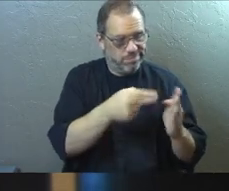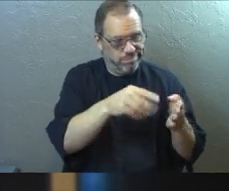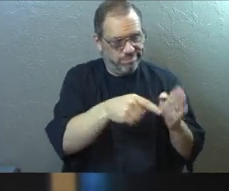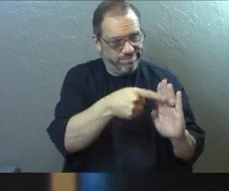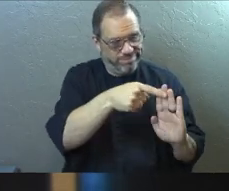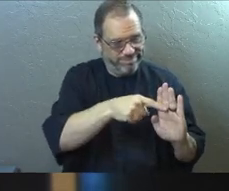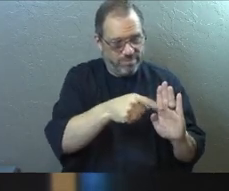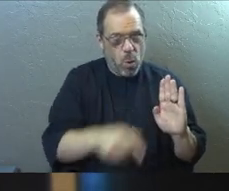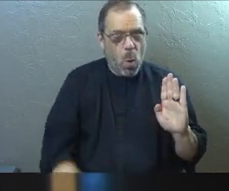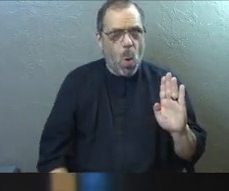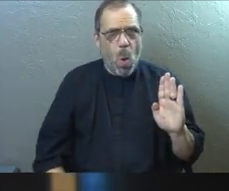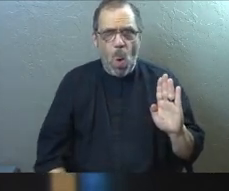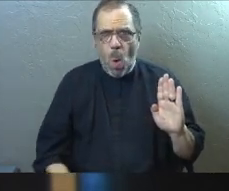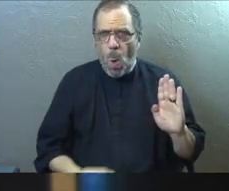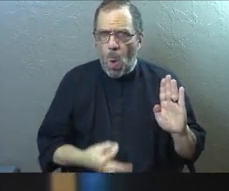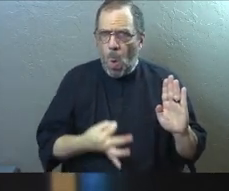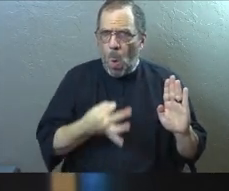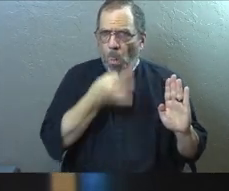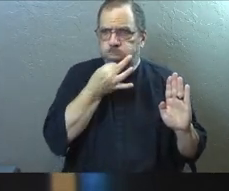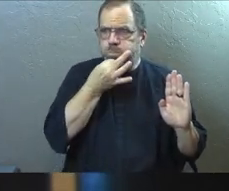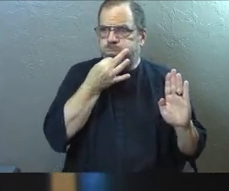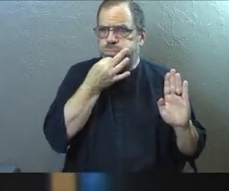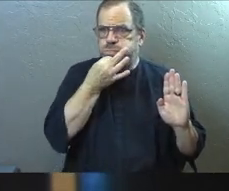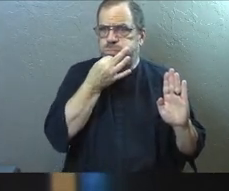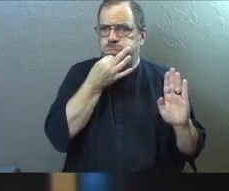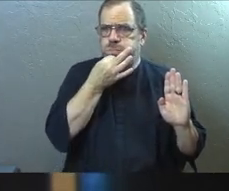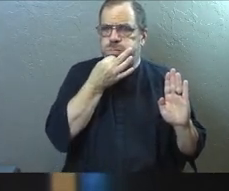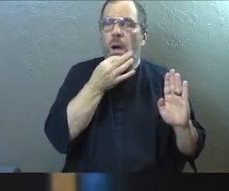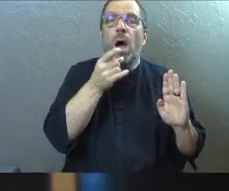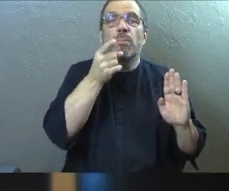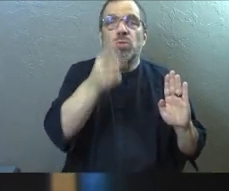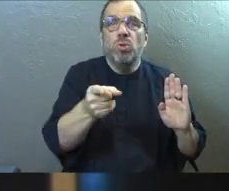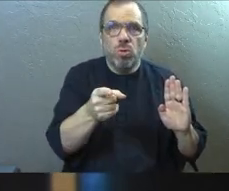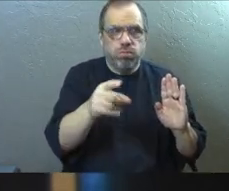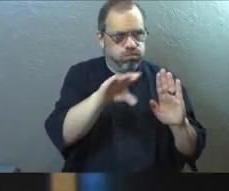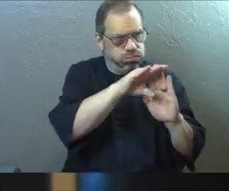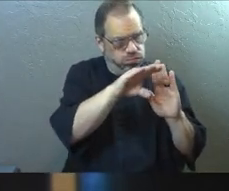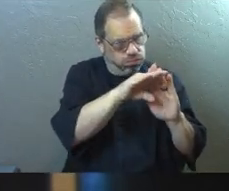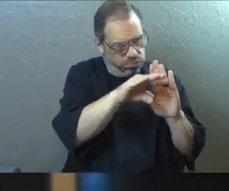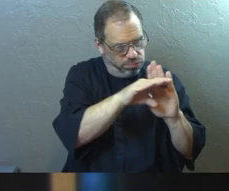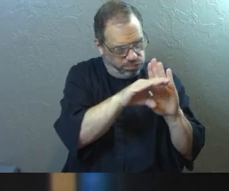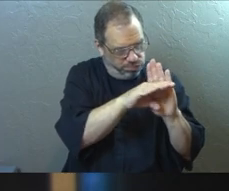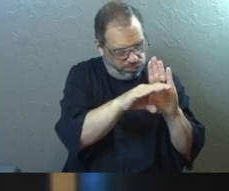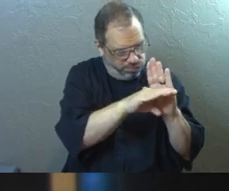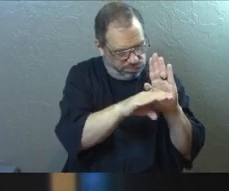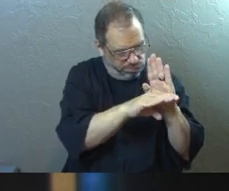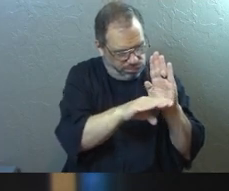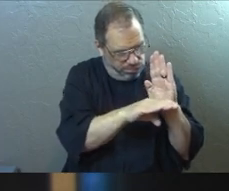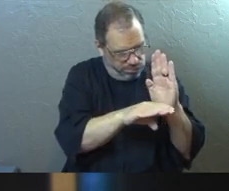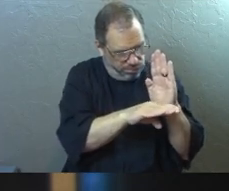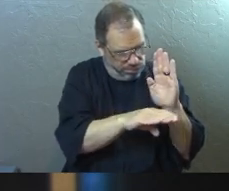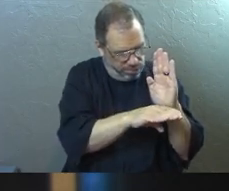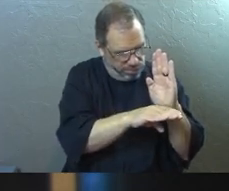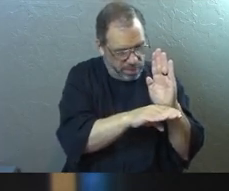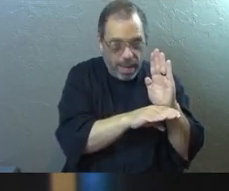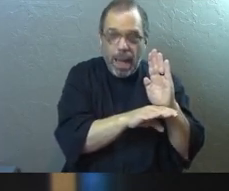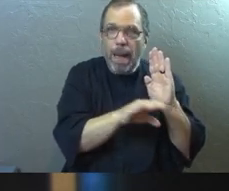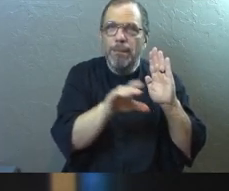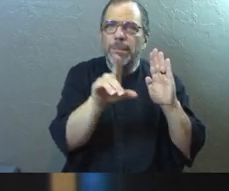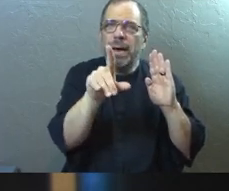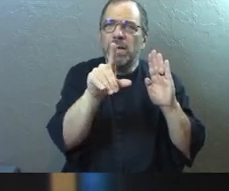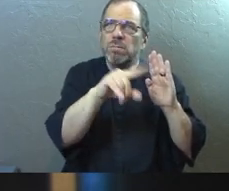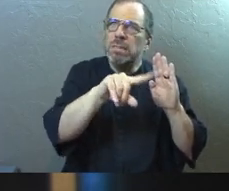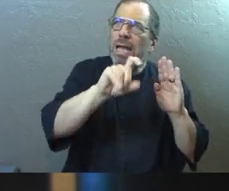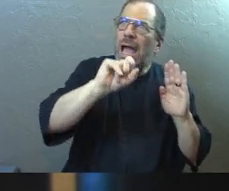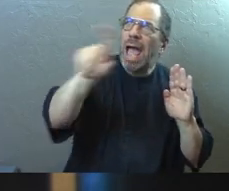It's a very courageous step to take. Again, you might have a list of 10 of them right now that you know. The question that you